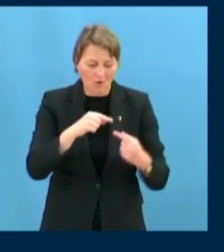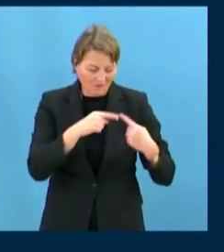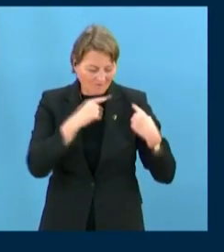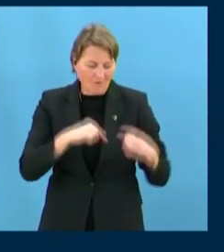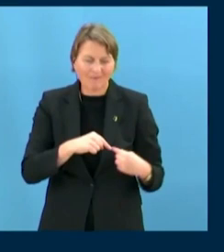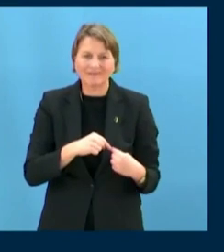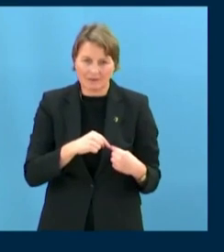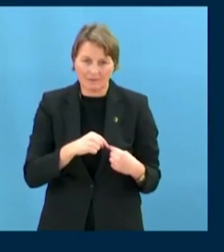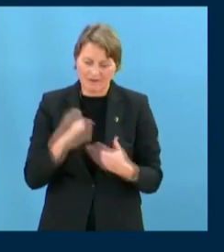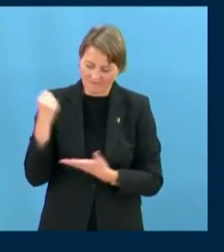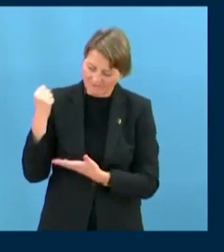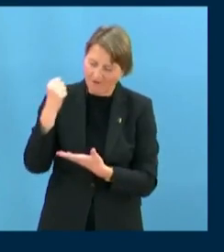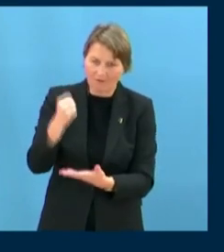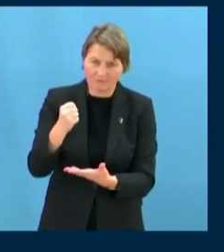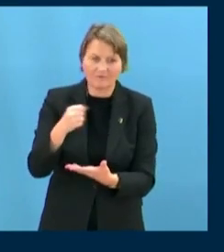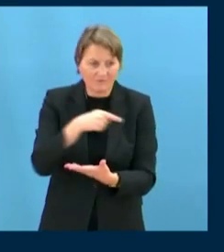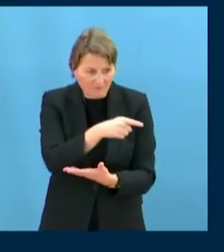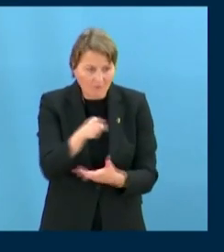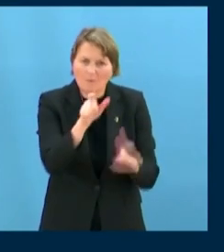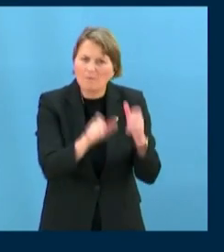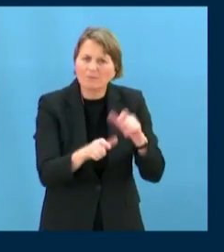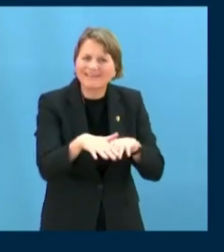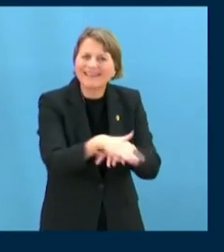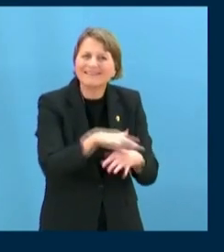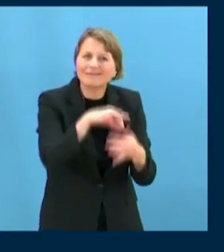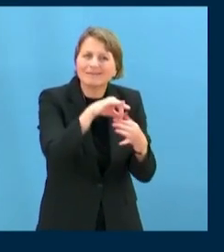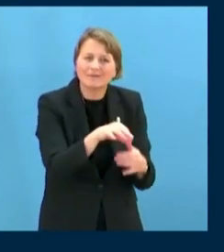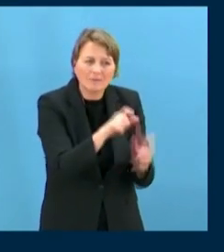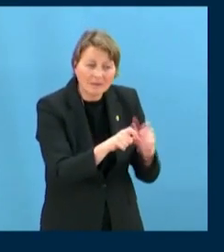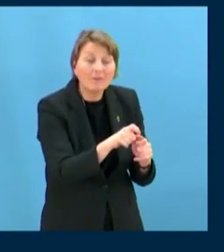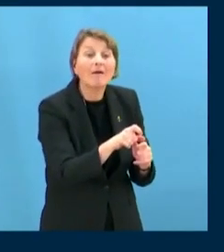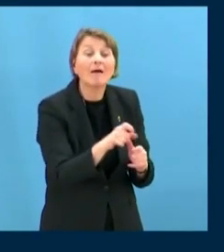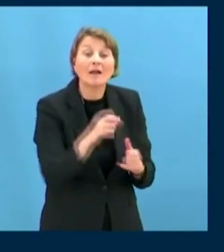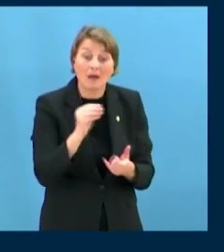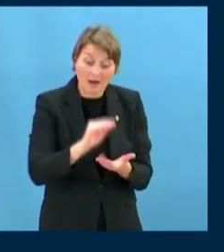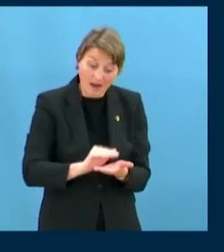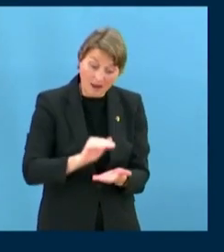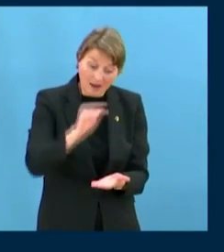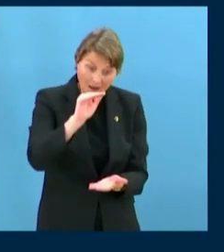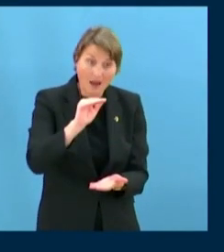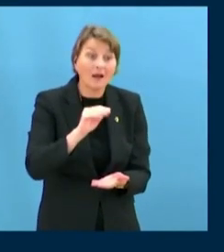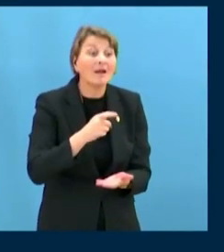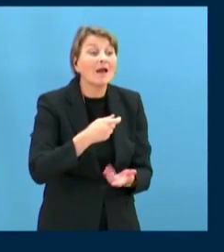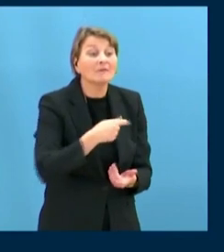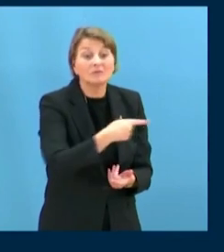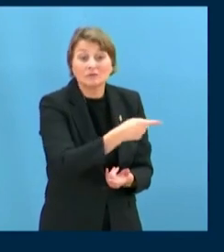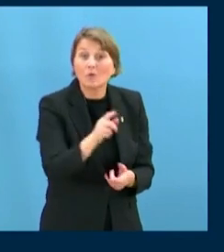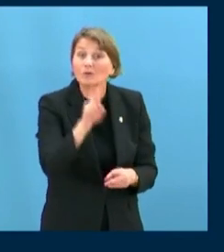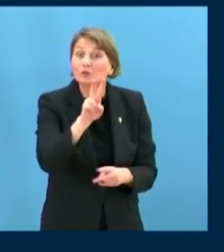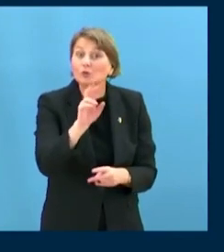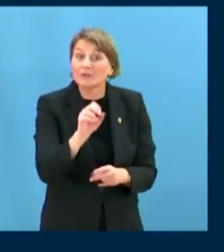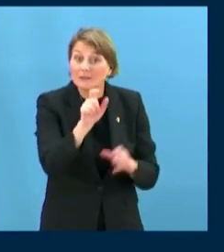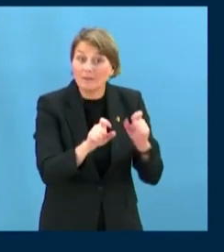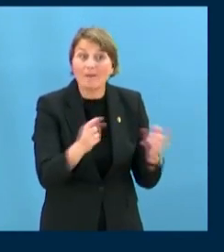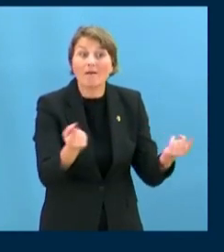such efforts. Thanks to the fund, we have 20 indigenous representatives from all seven sociocultural